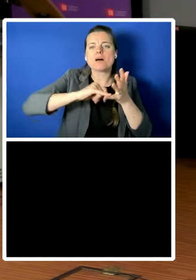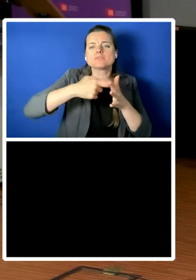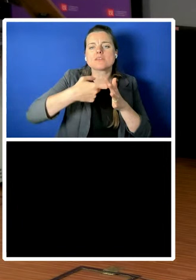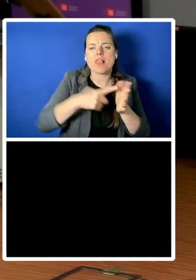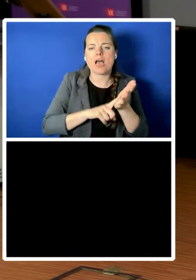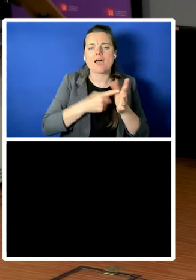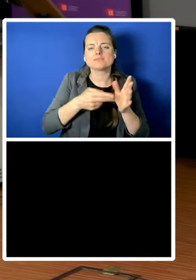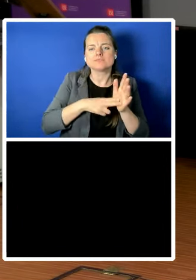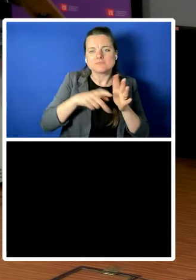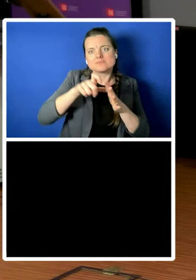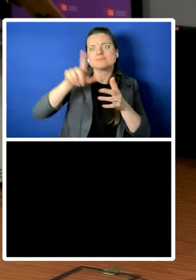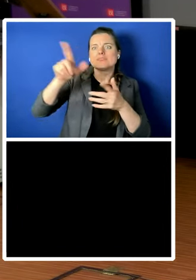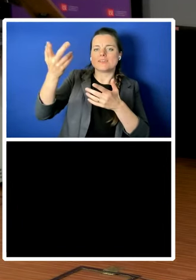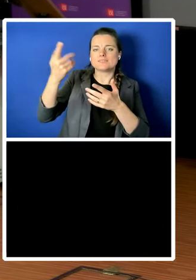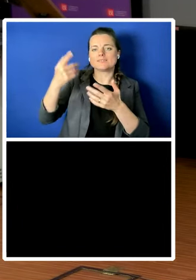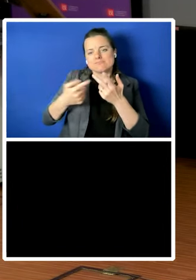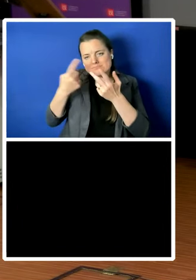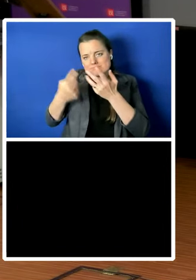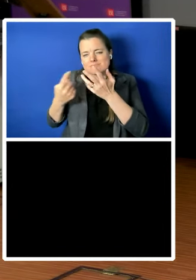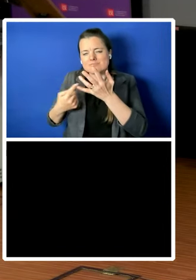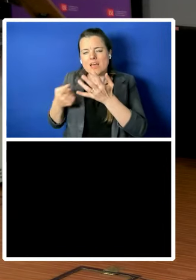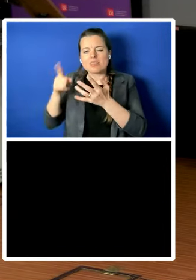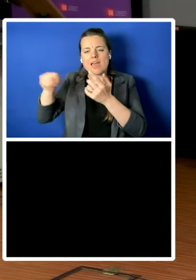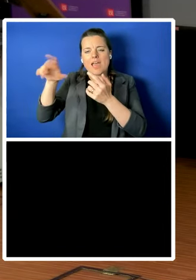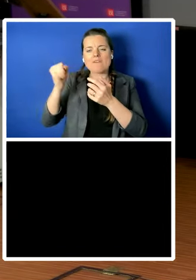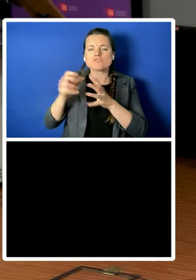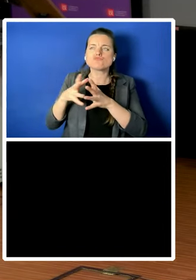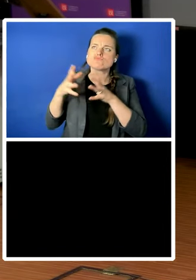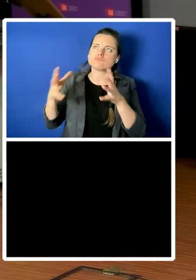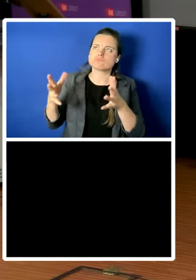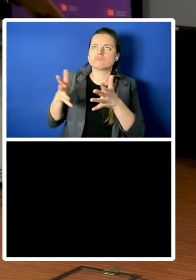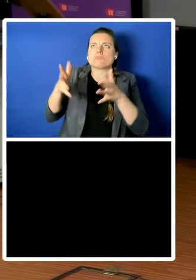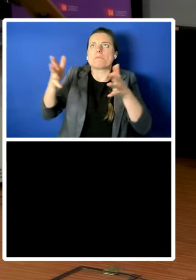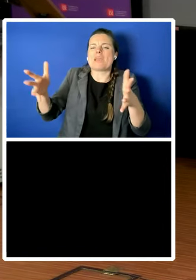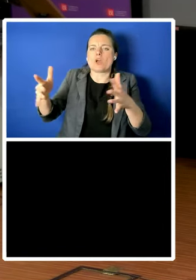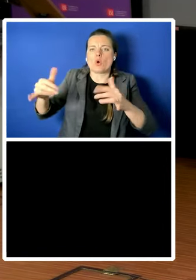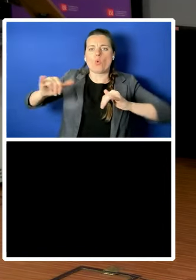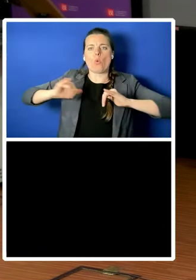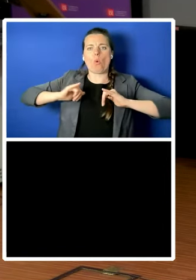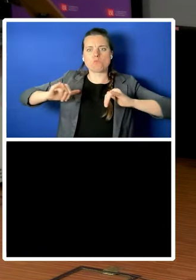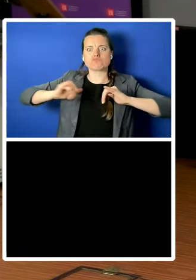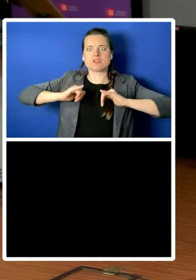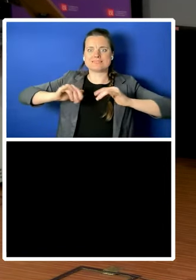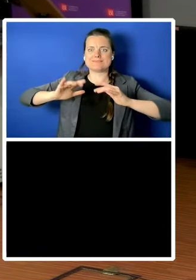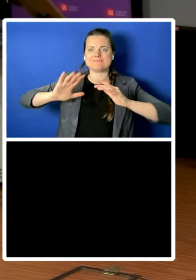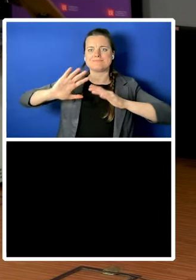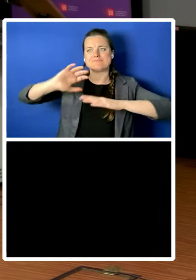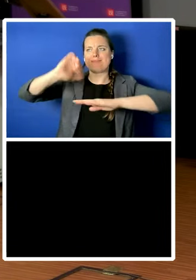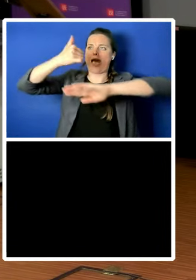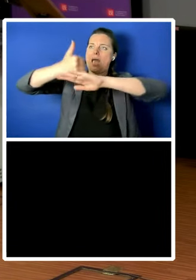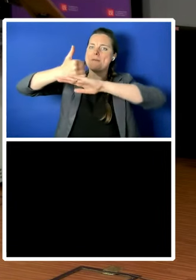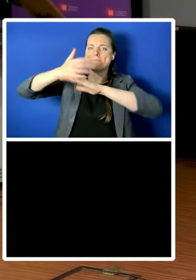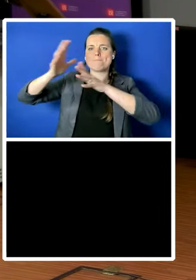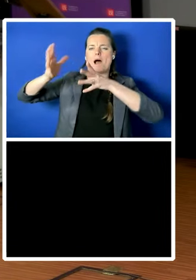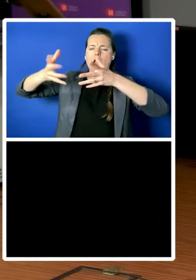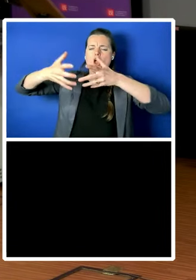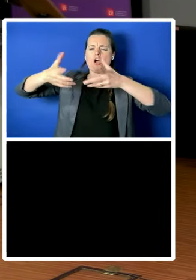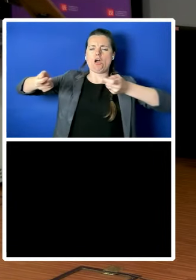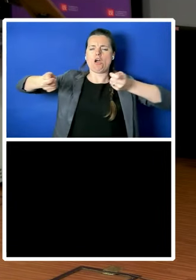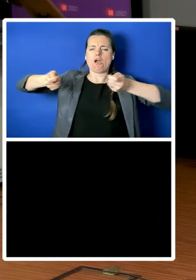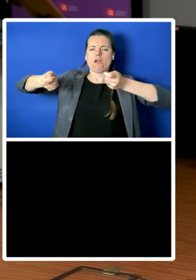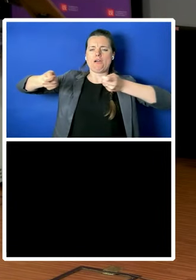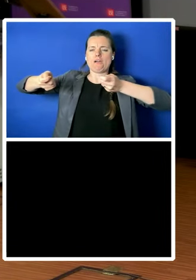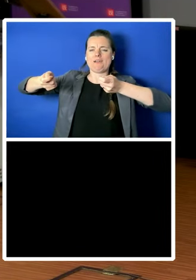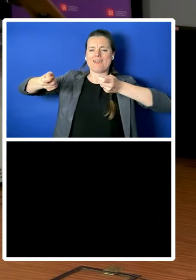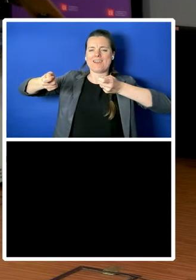they've got you know these great big corporate empires have got to be i think in the not too distant future more directly